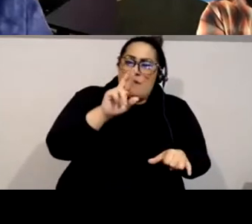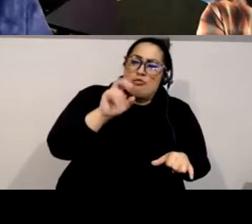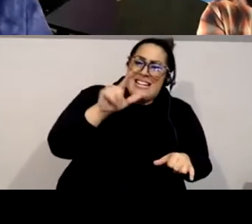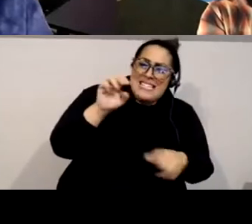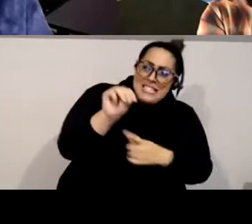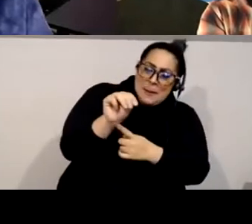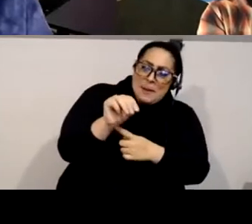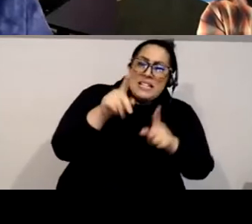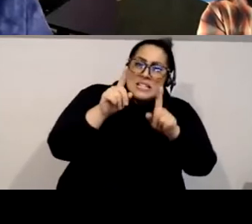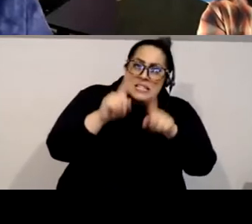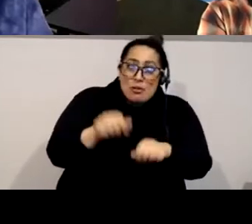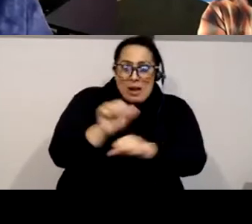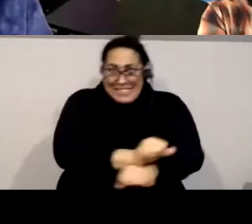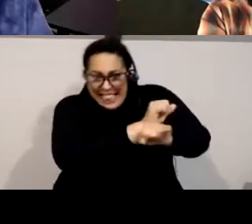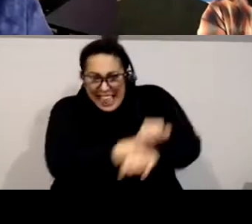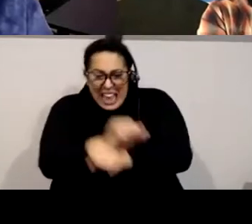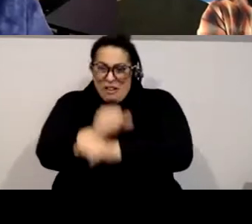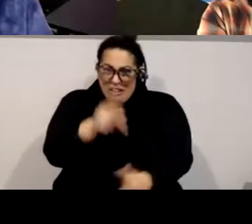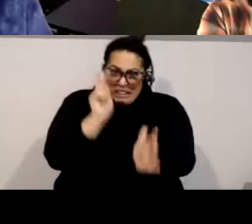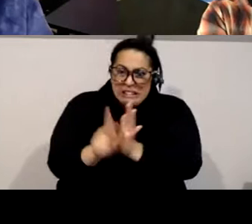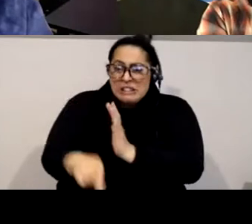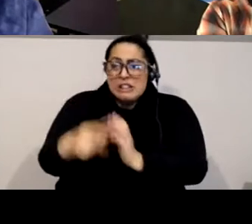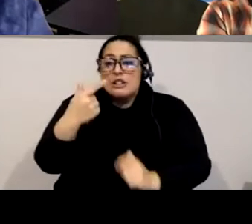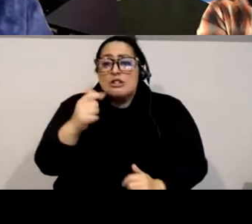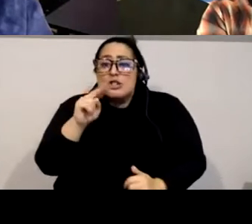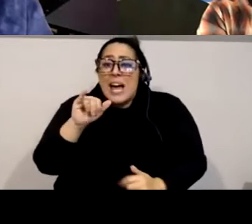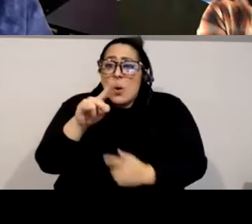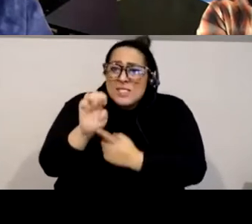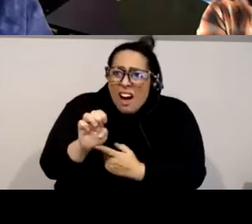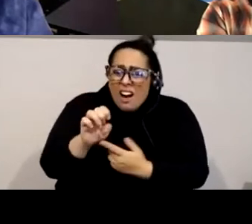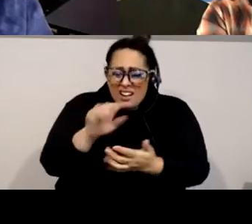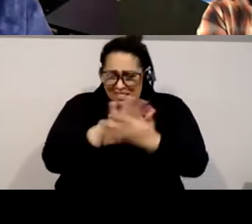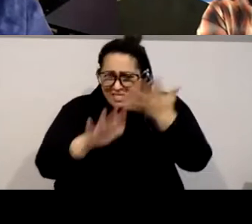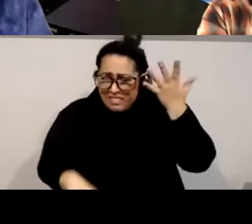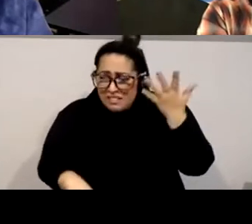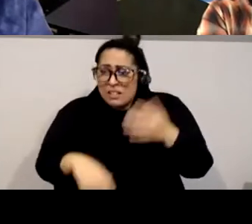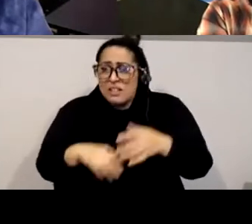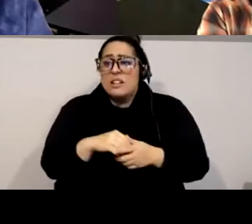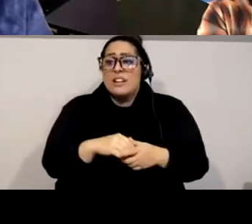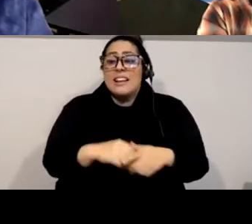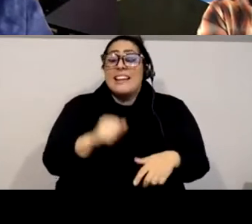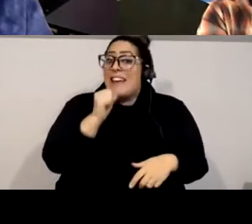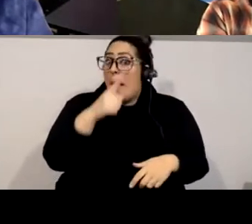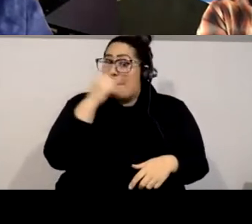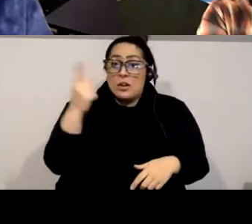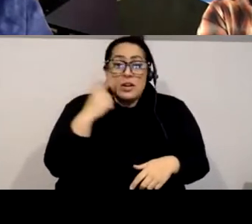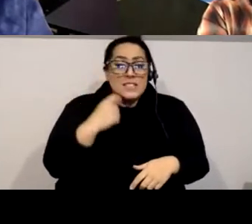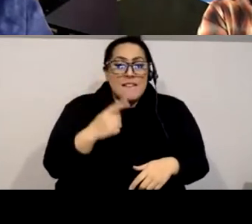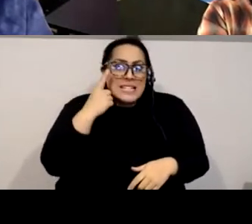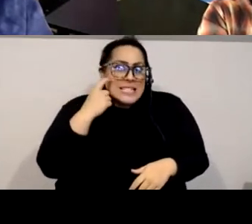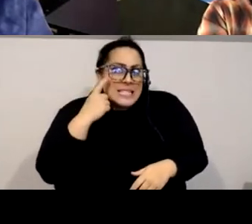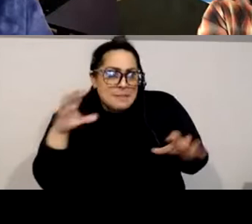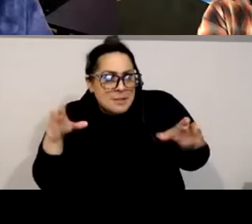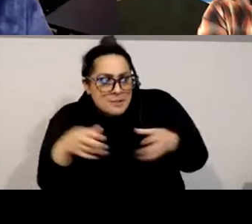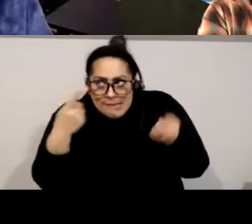imperialism, and genocide. Capitalism was racial, not because of some conspiracy to divide workers or justify